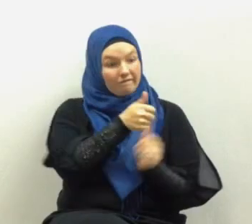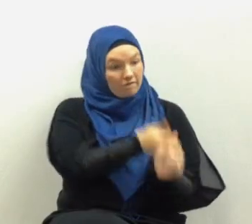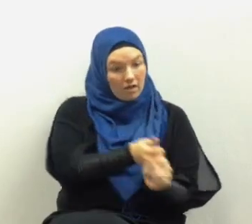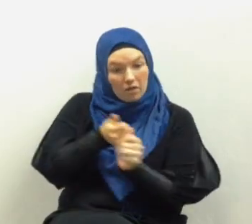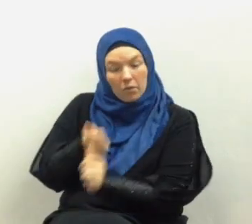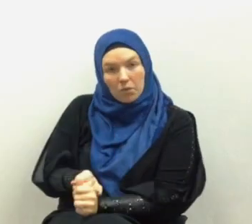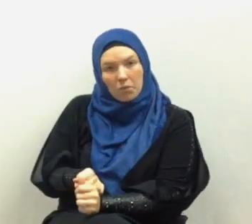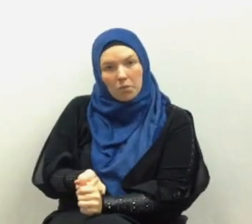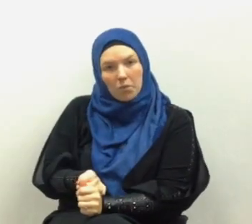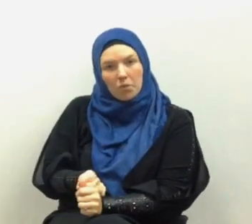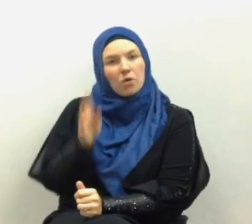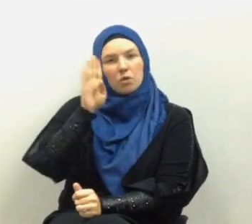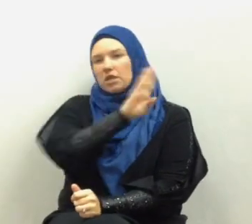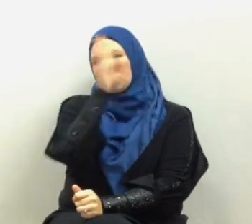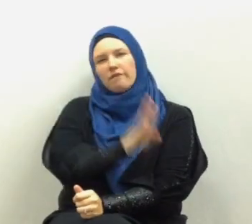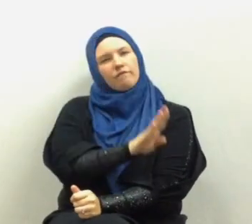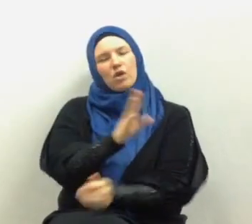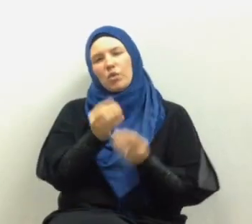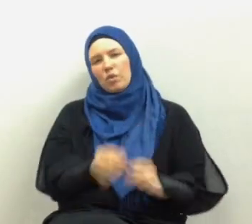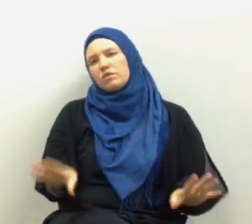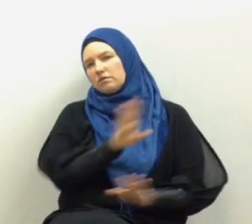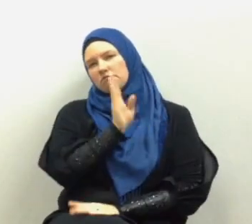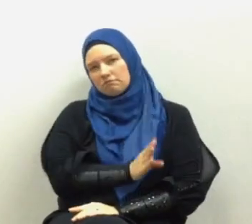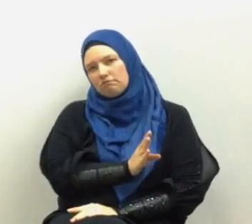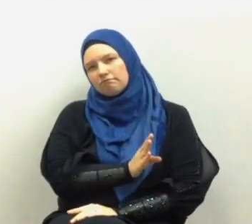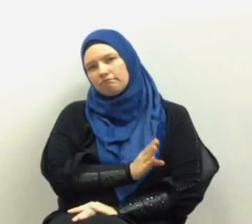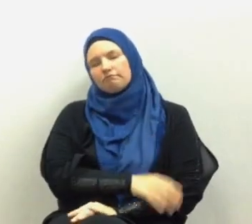if you follow you would never get lost